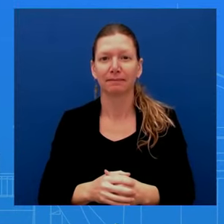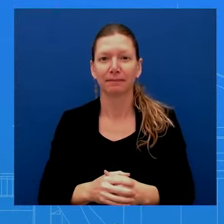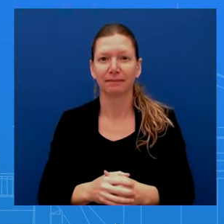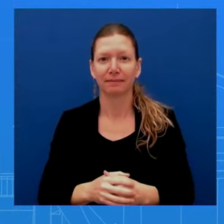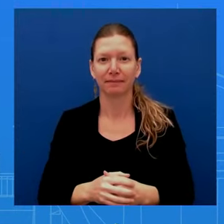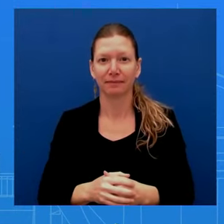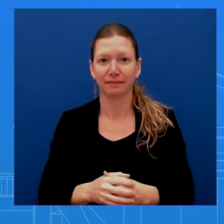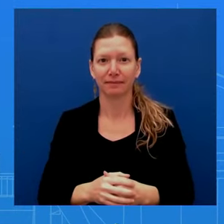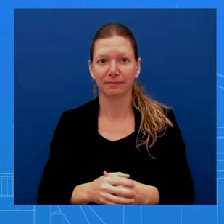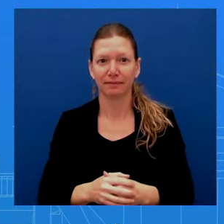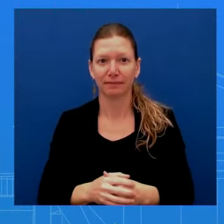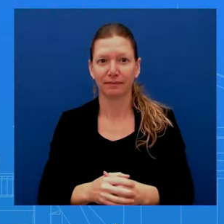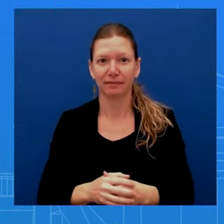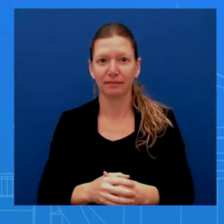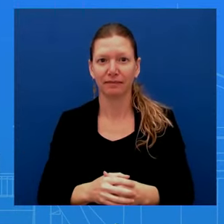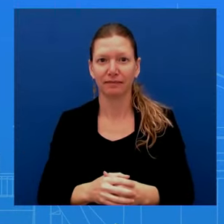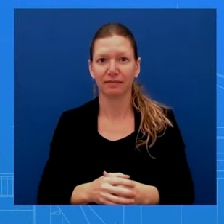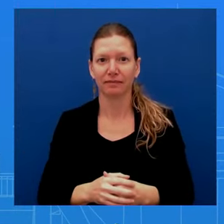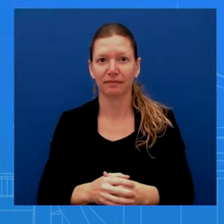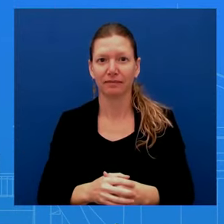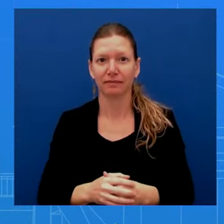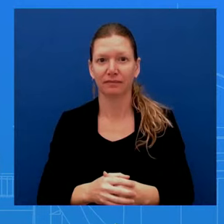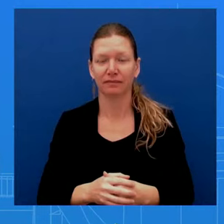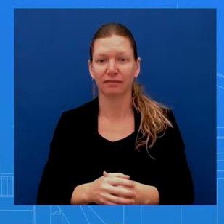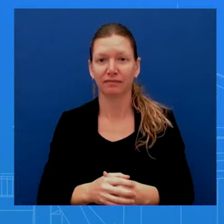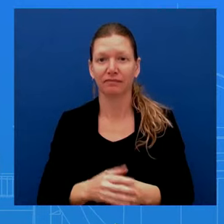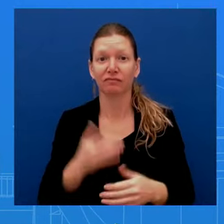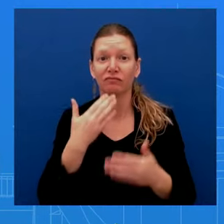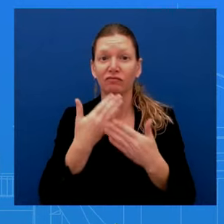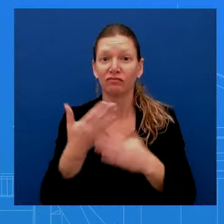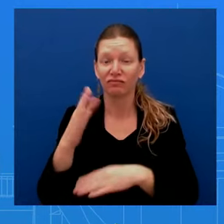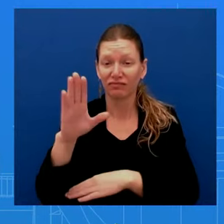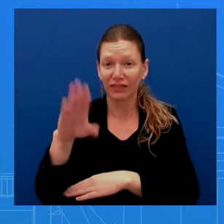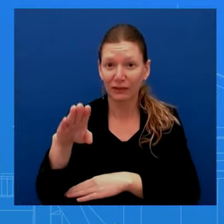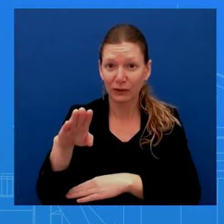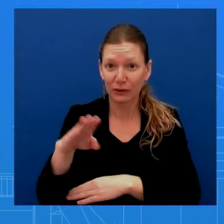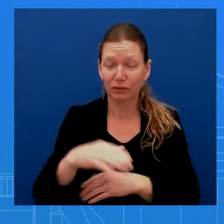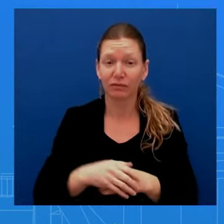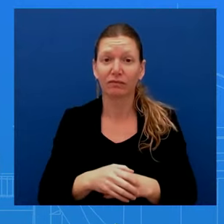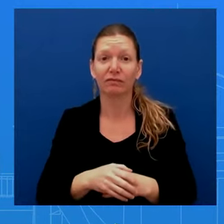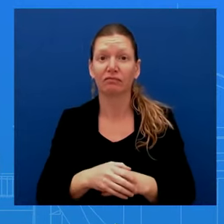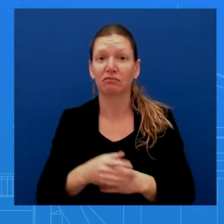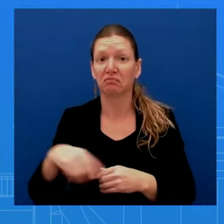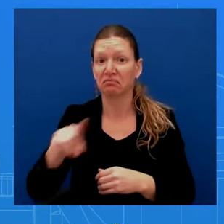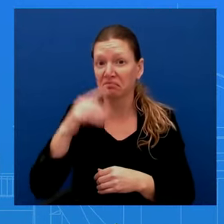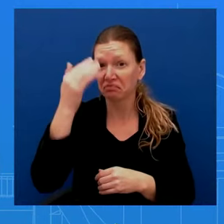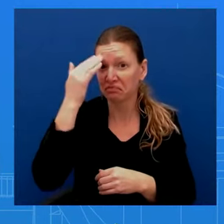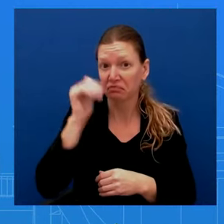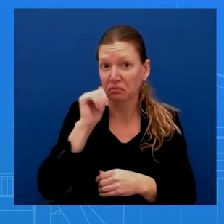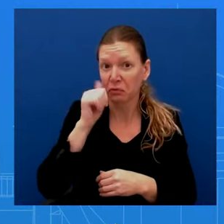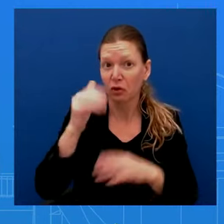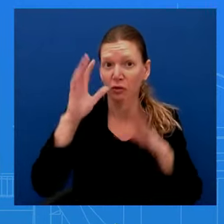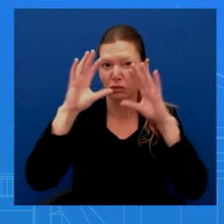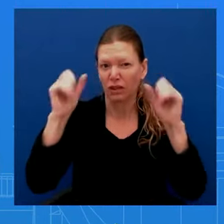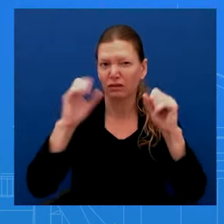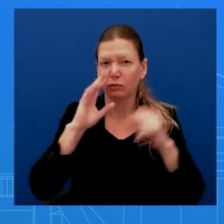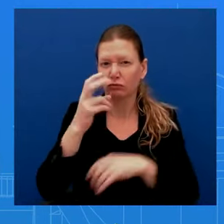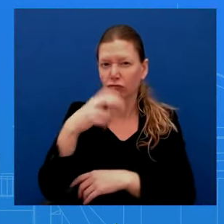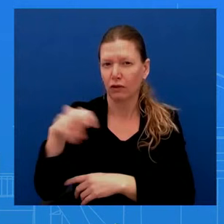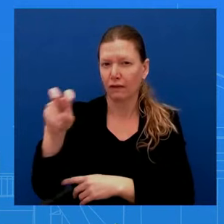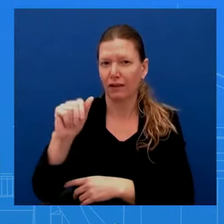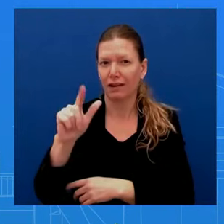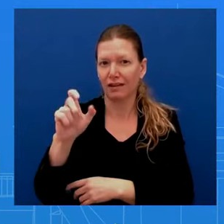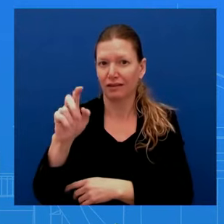Well, good afternoon. Tomorrow, the President will travel to the Allentown area, where he'll meet with small